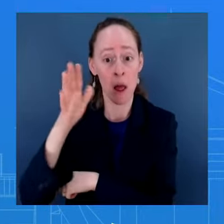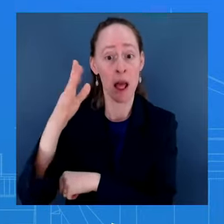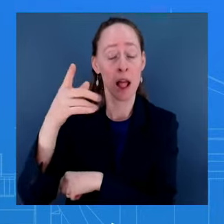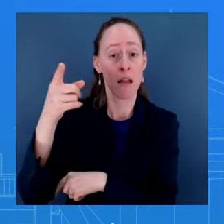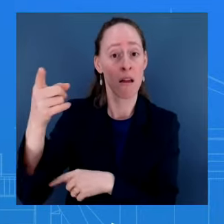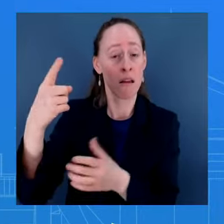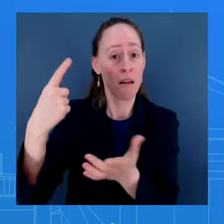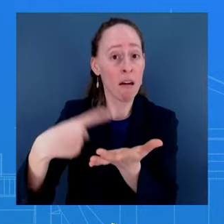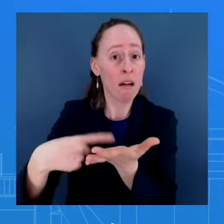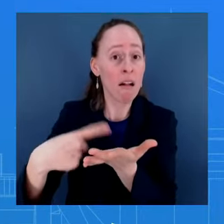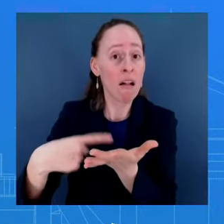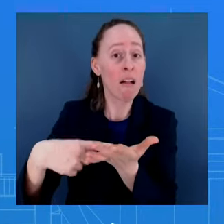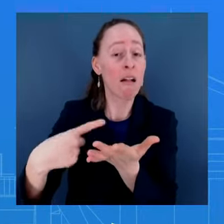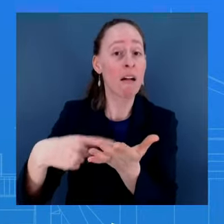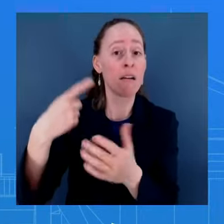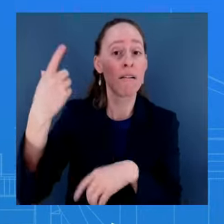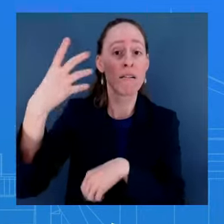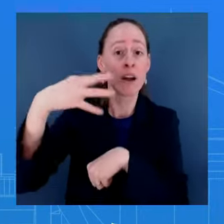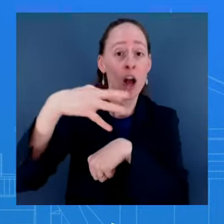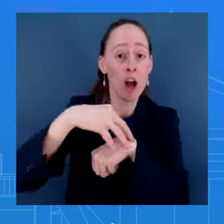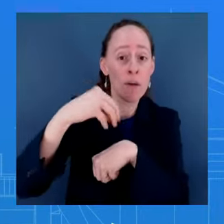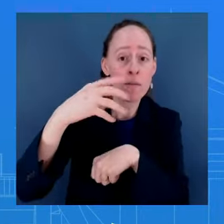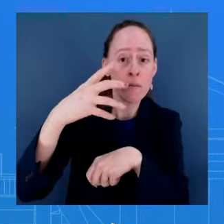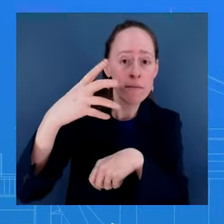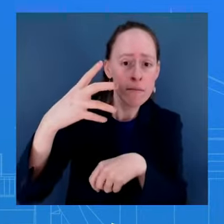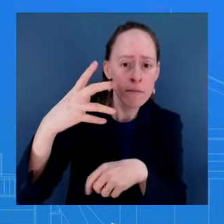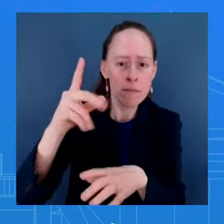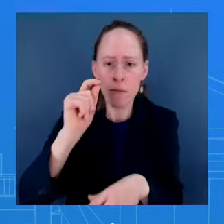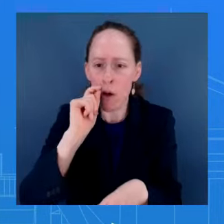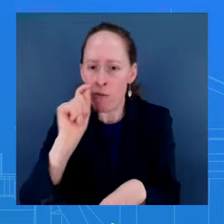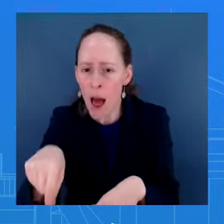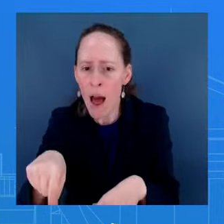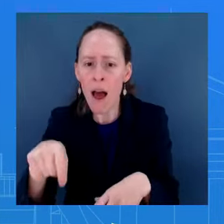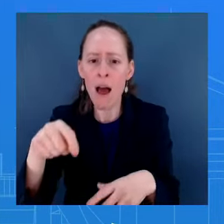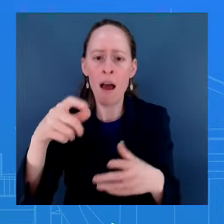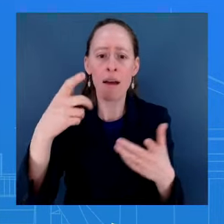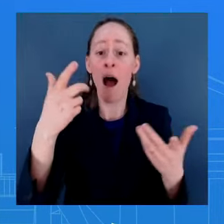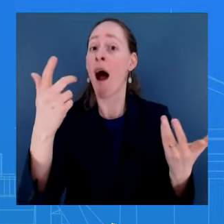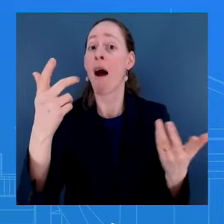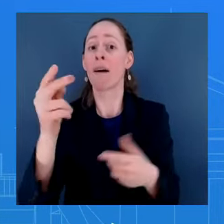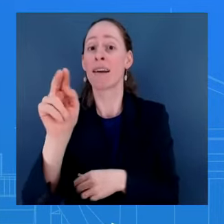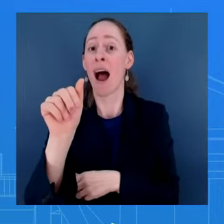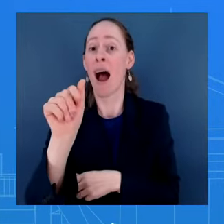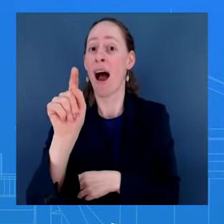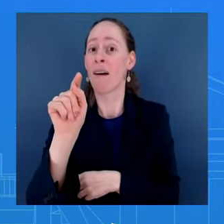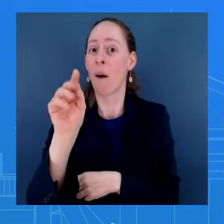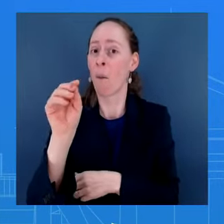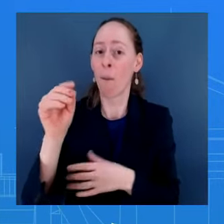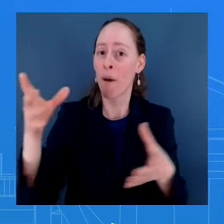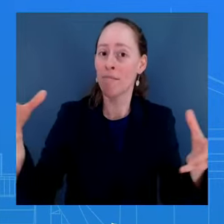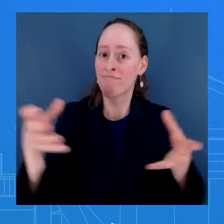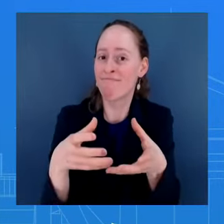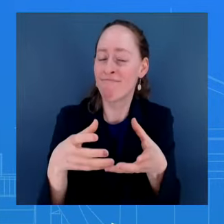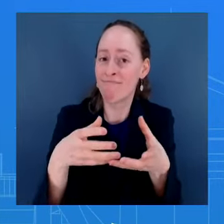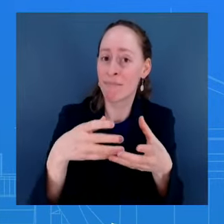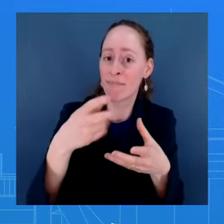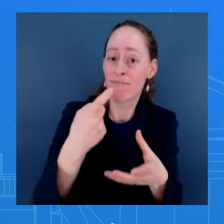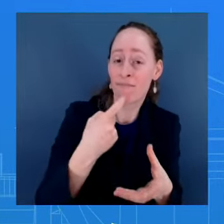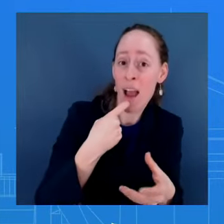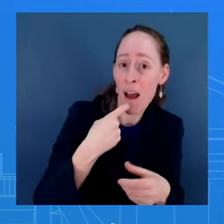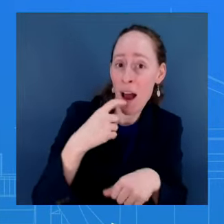into NATO? So I'm going to be really mindful. I'm not going to speak to the President's speech here in detail,